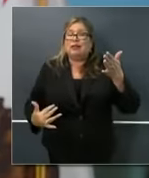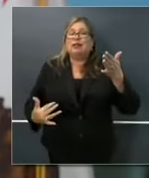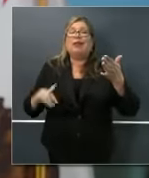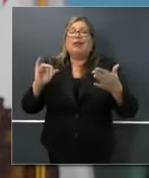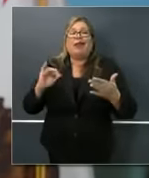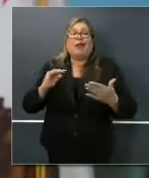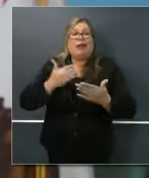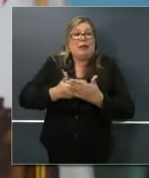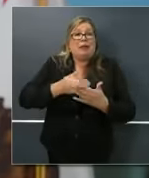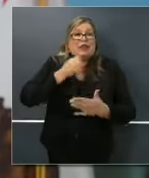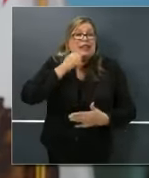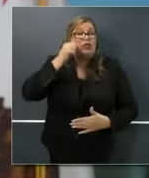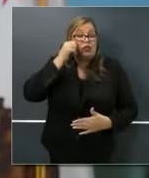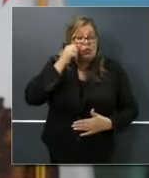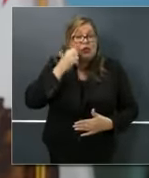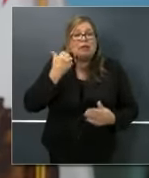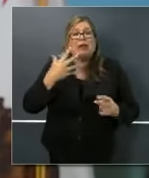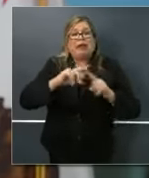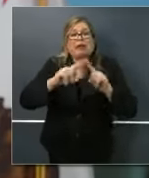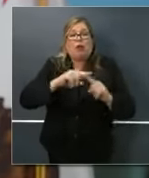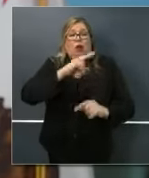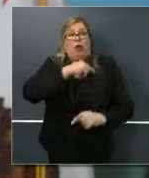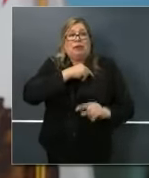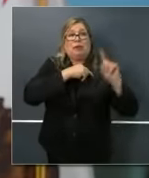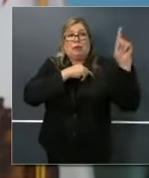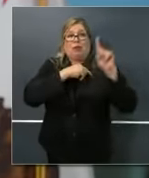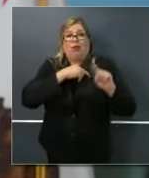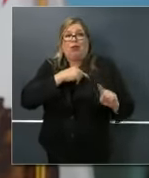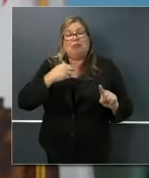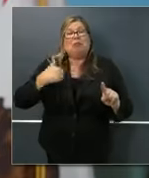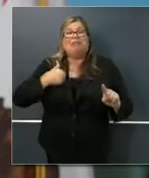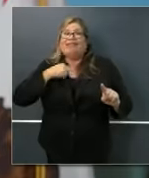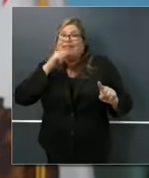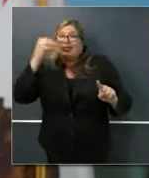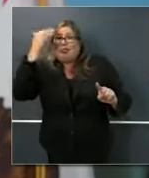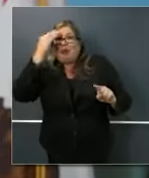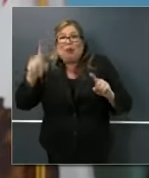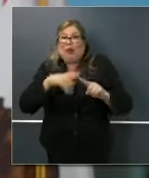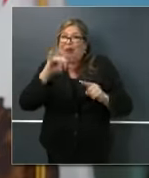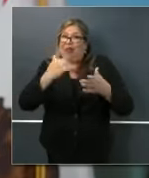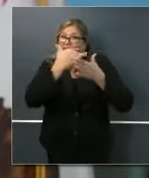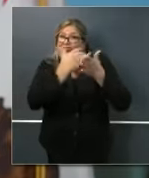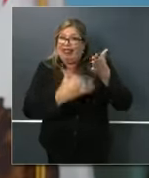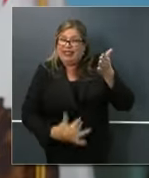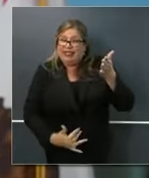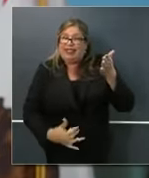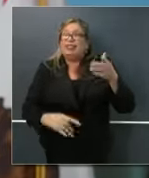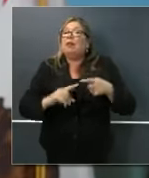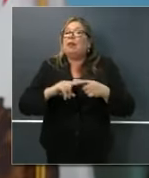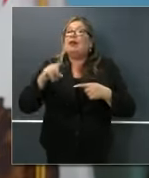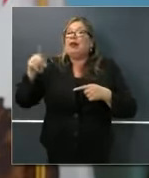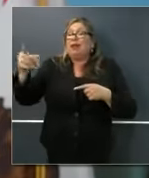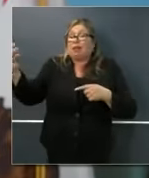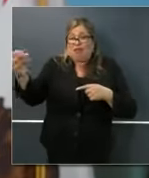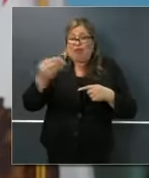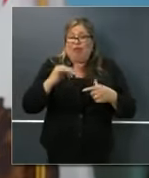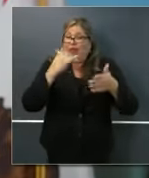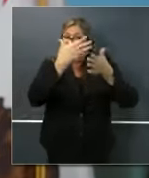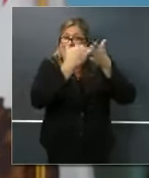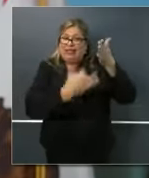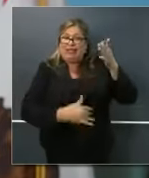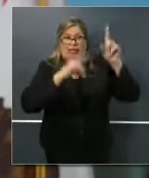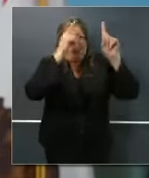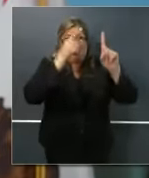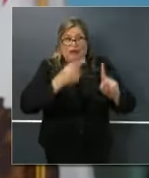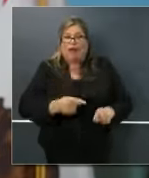yesterday of a number of the hospitals. I was not personally aware of that list. I'm very encouraged that he put out that list and those